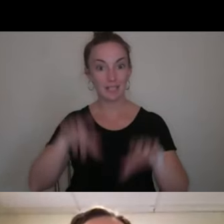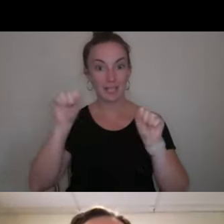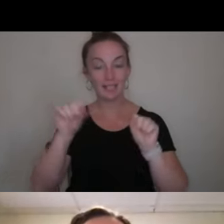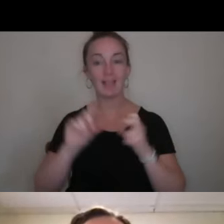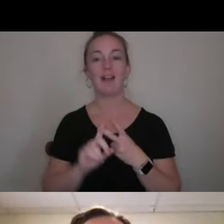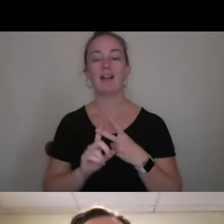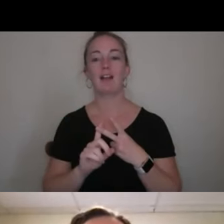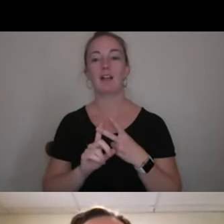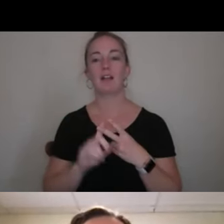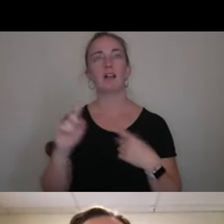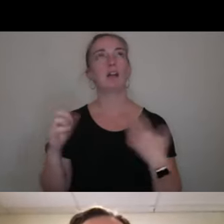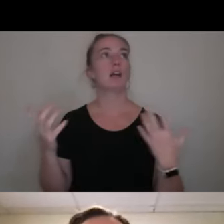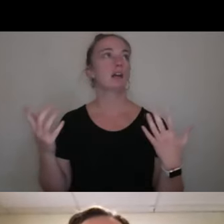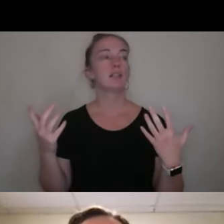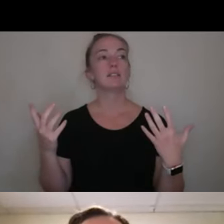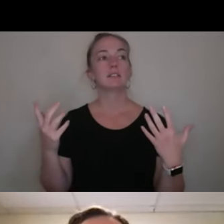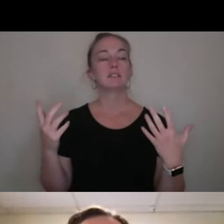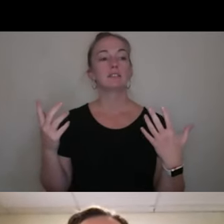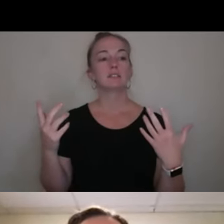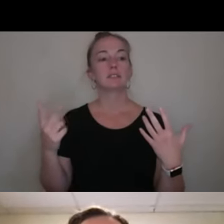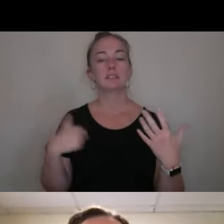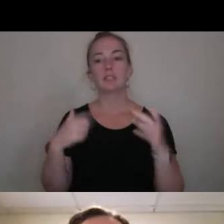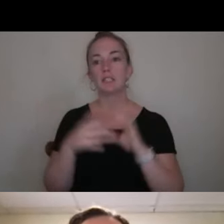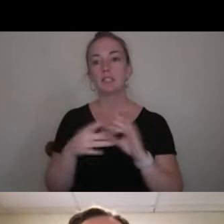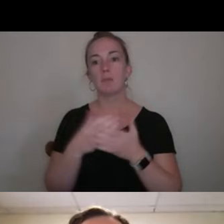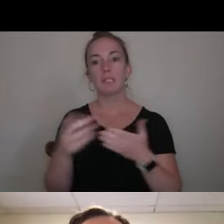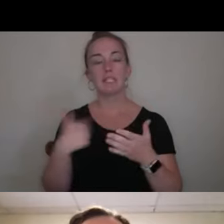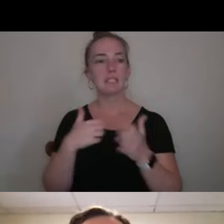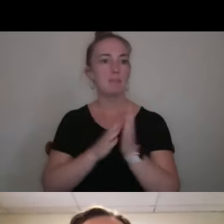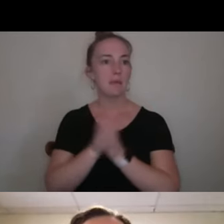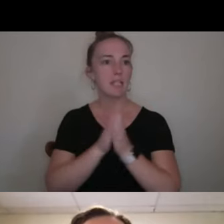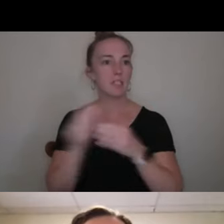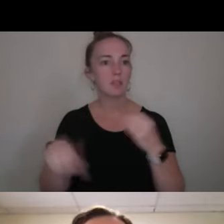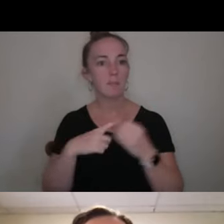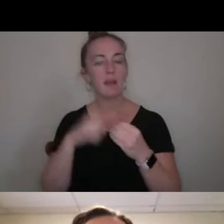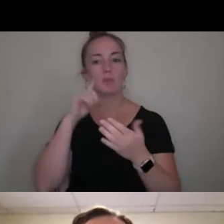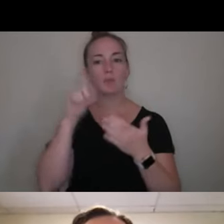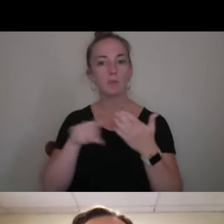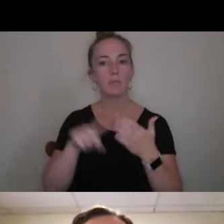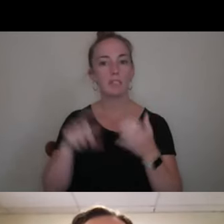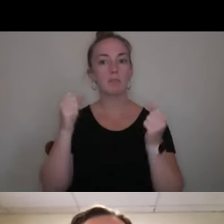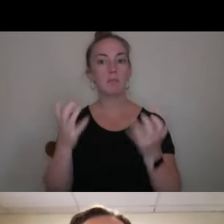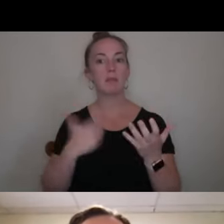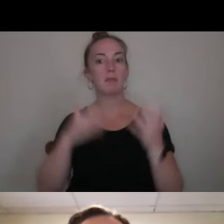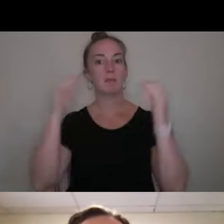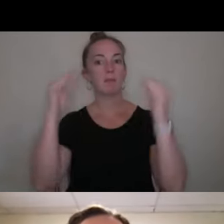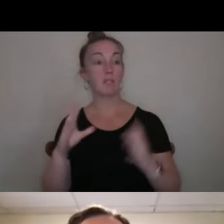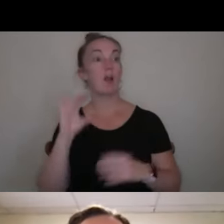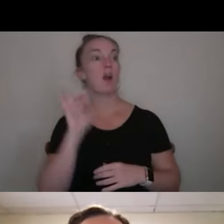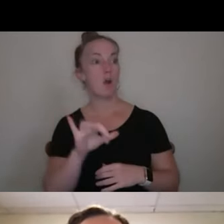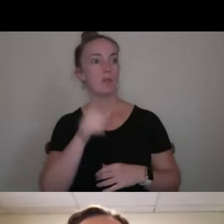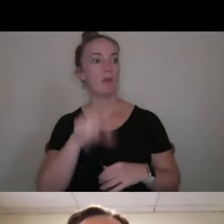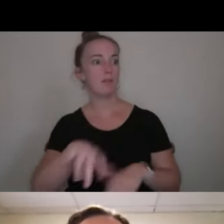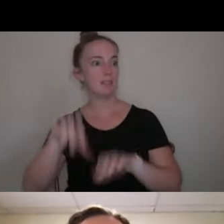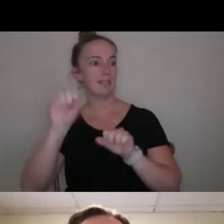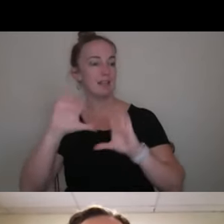And when it comes to when I talk about things that I'm passionate about when it comes to research, a lot of my professors are like, oh, you have to take this